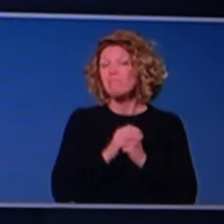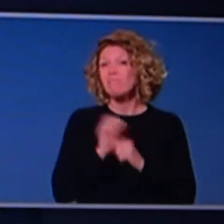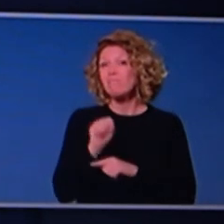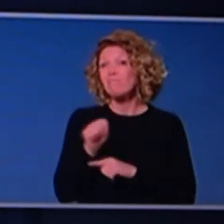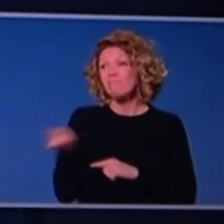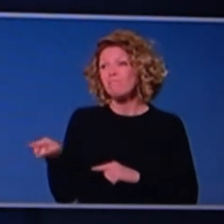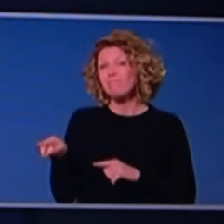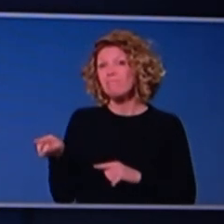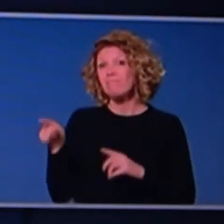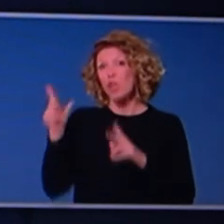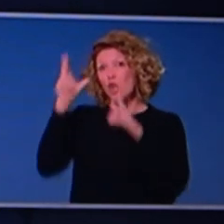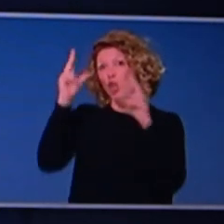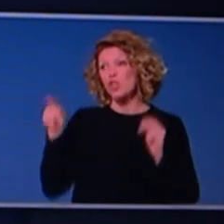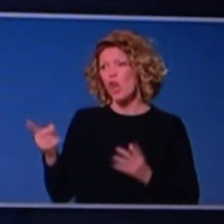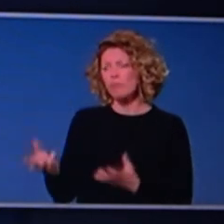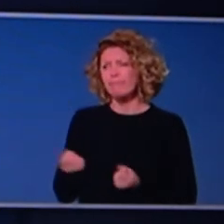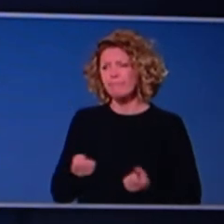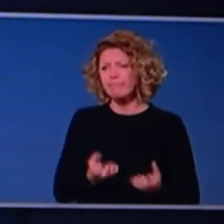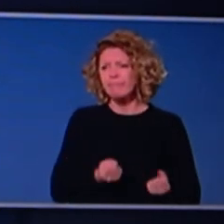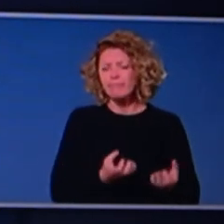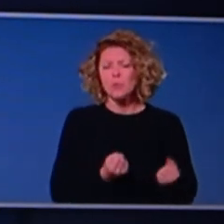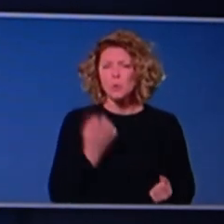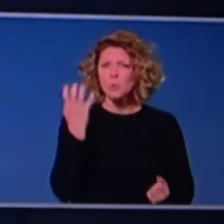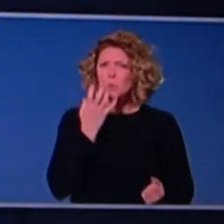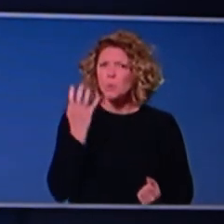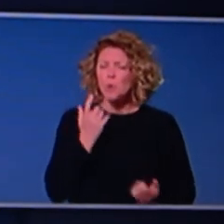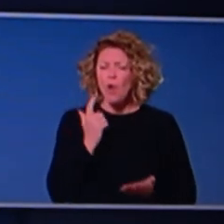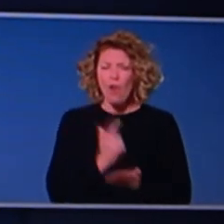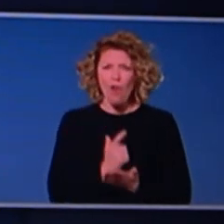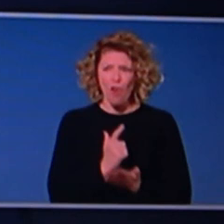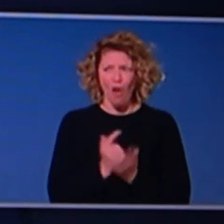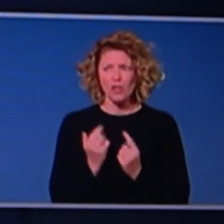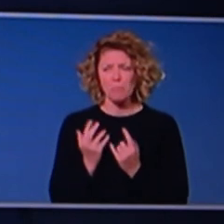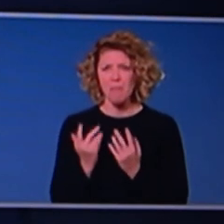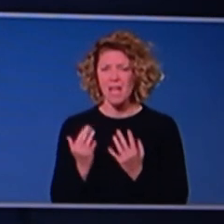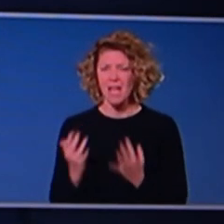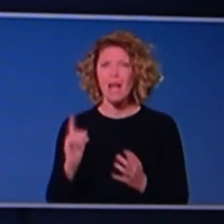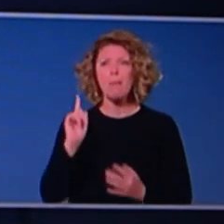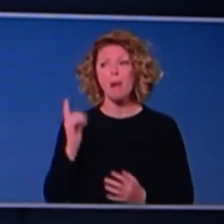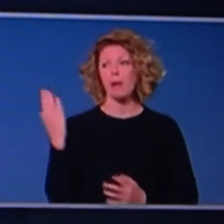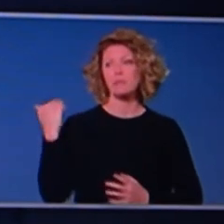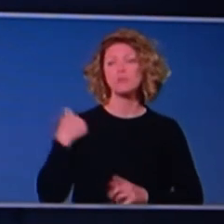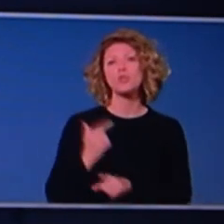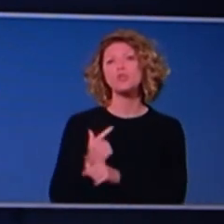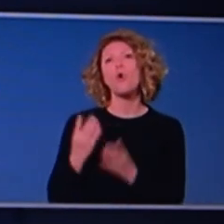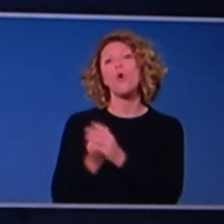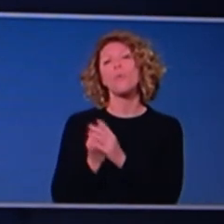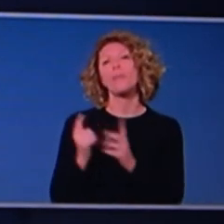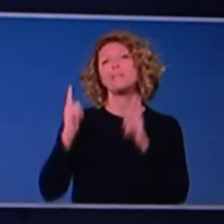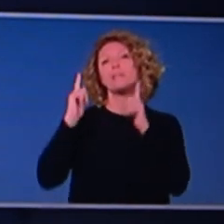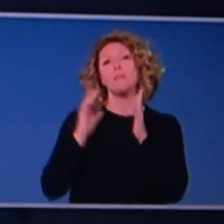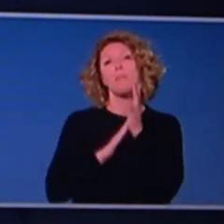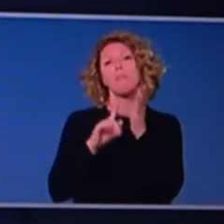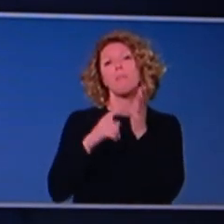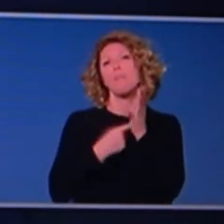within the facility that have contracted the virus, but as Professor Murphy indicated to me last week when we talked about it, this is what happens